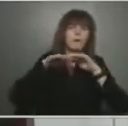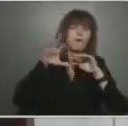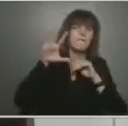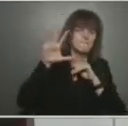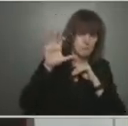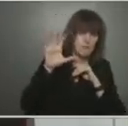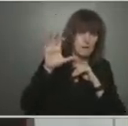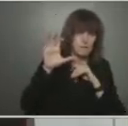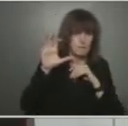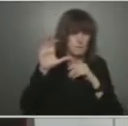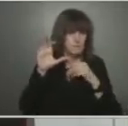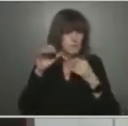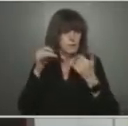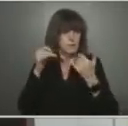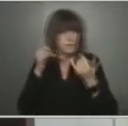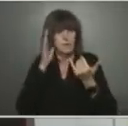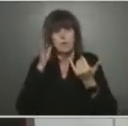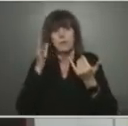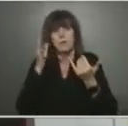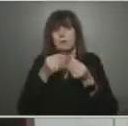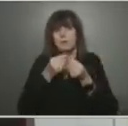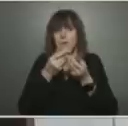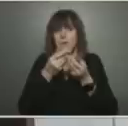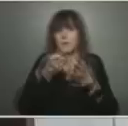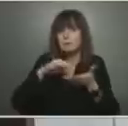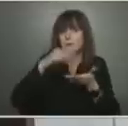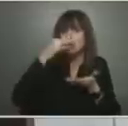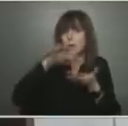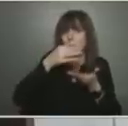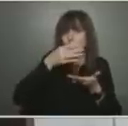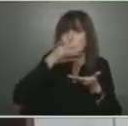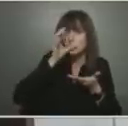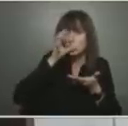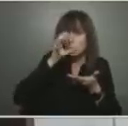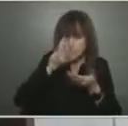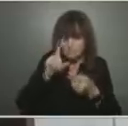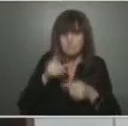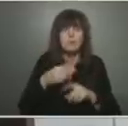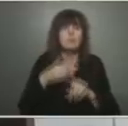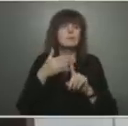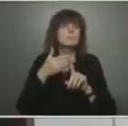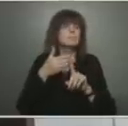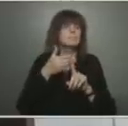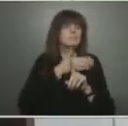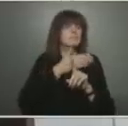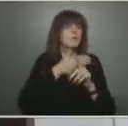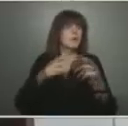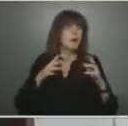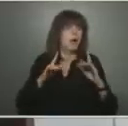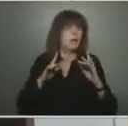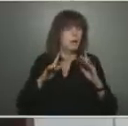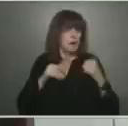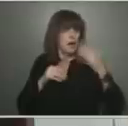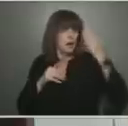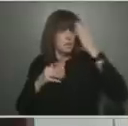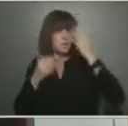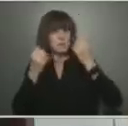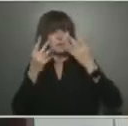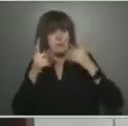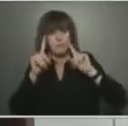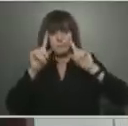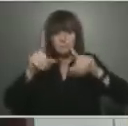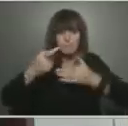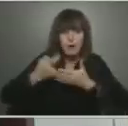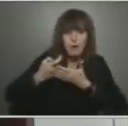know from pre-holidays that a lot of people were enjoying a hockey game or wherever they were, and they weren't masked.